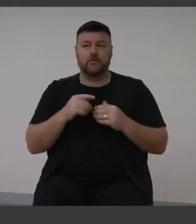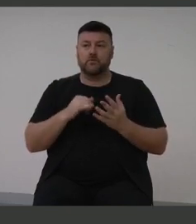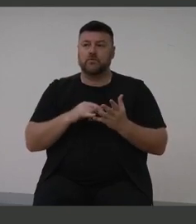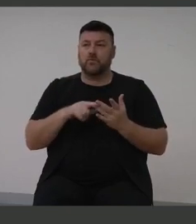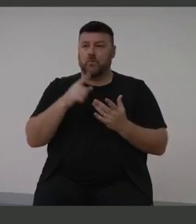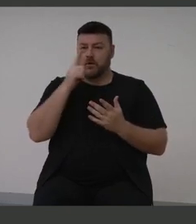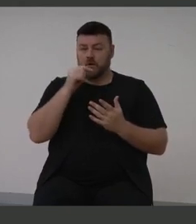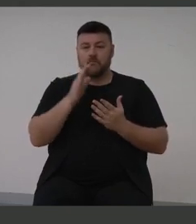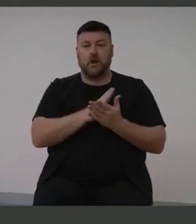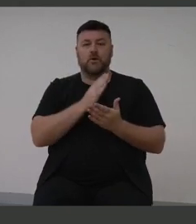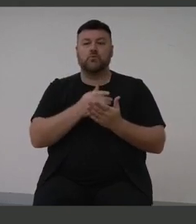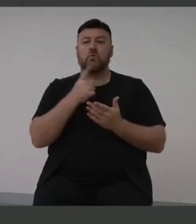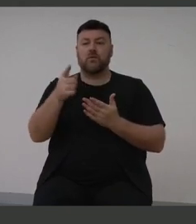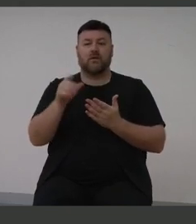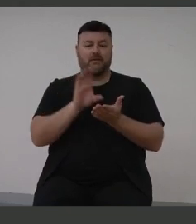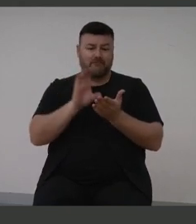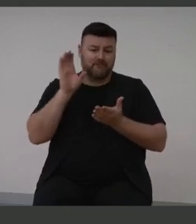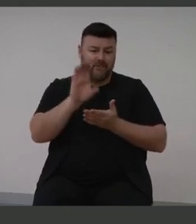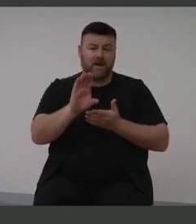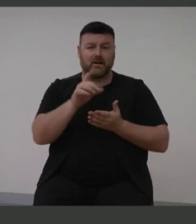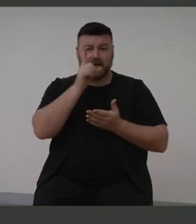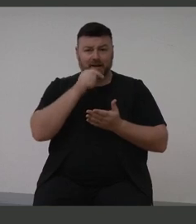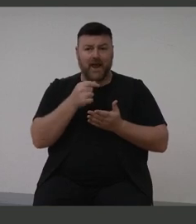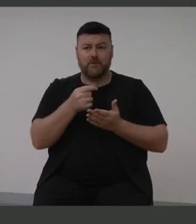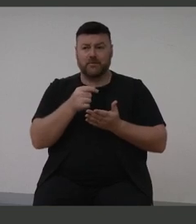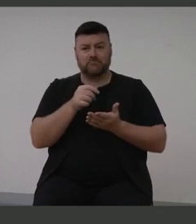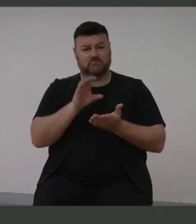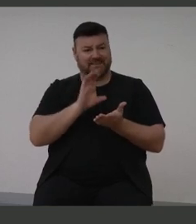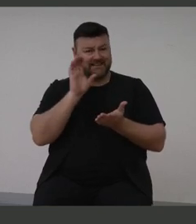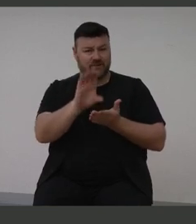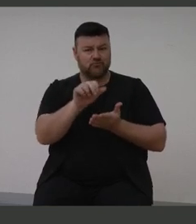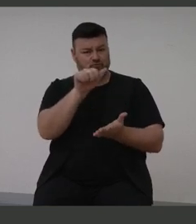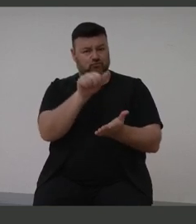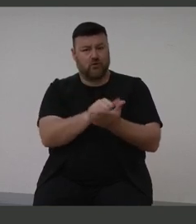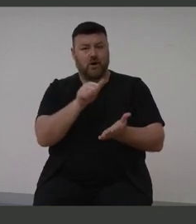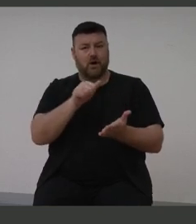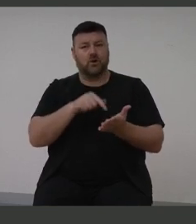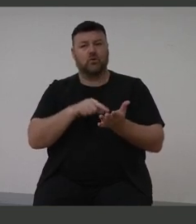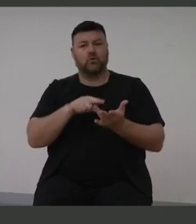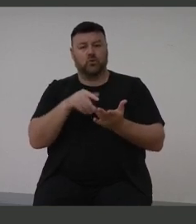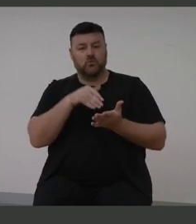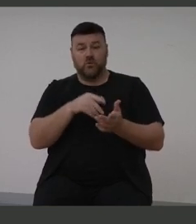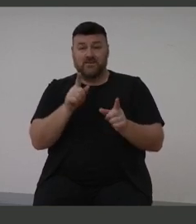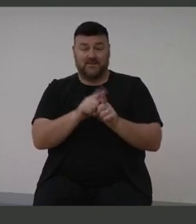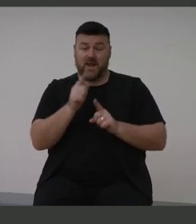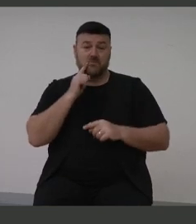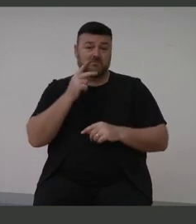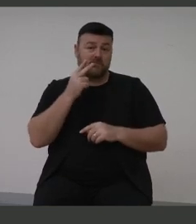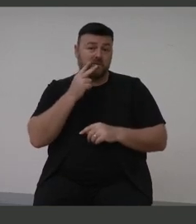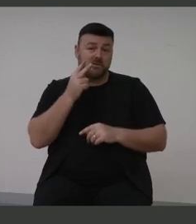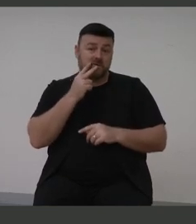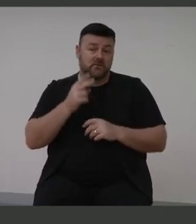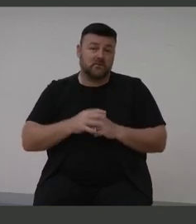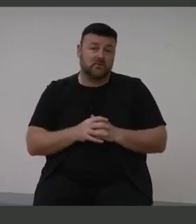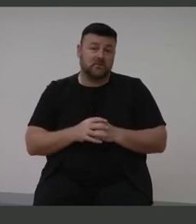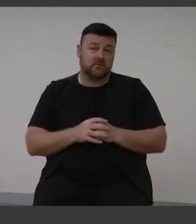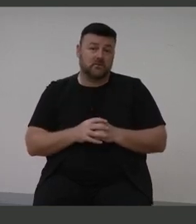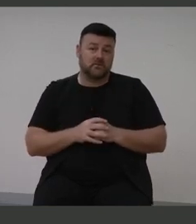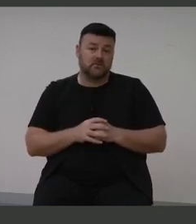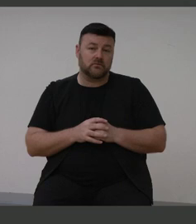be directed to ensure that we have a good population health approach, like we do with smoking, and